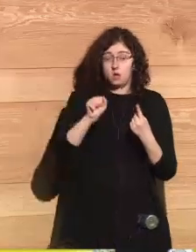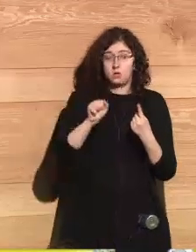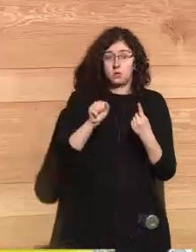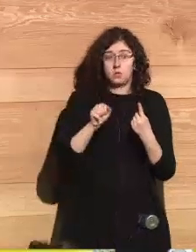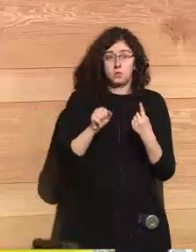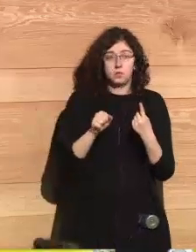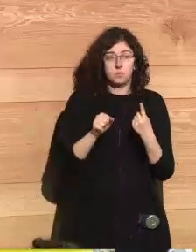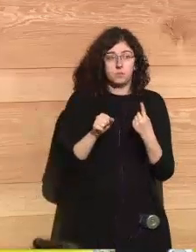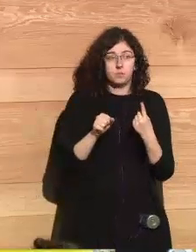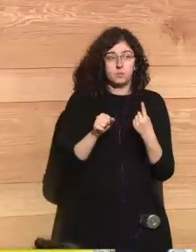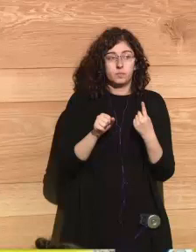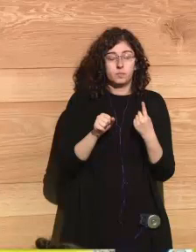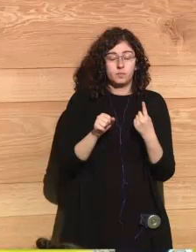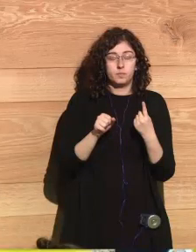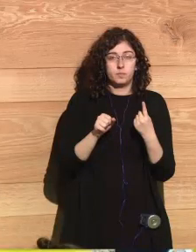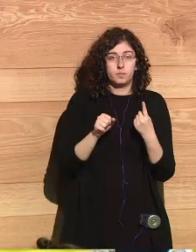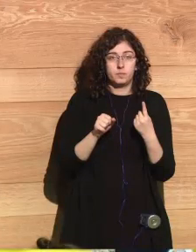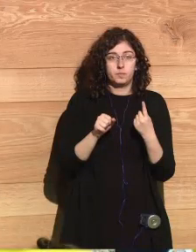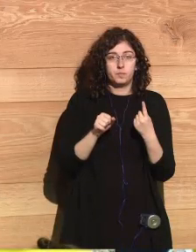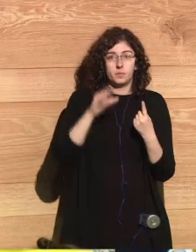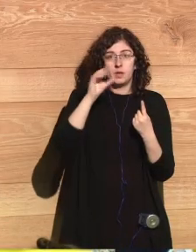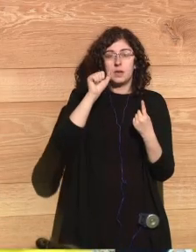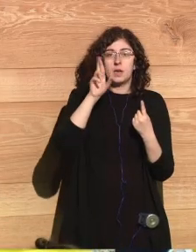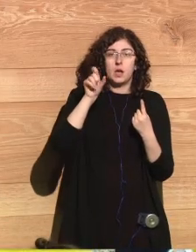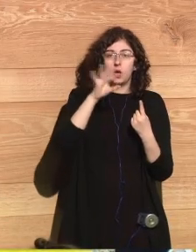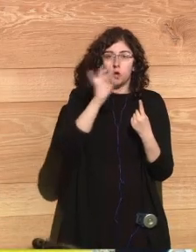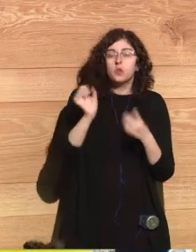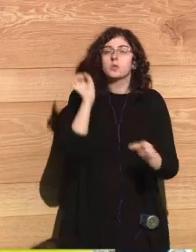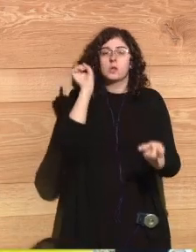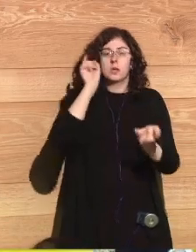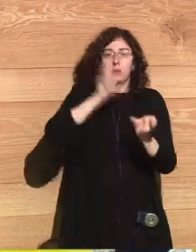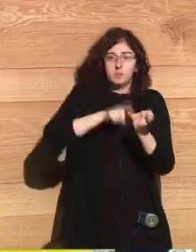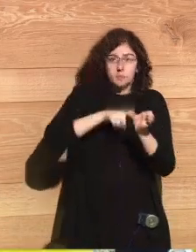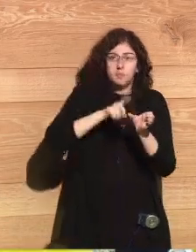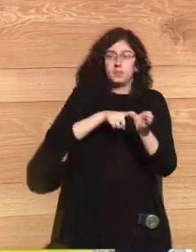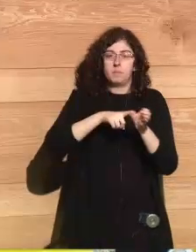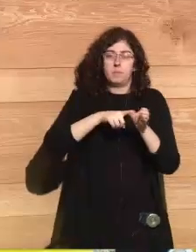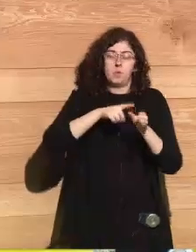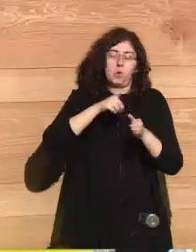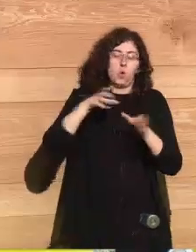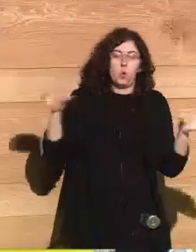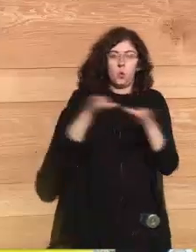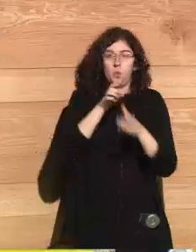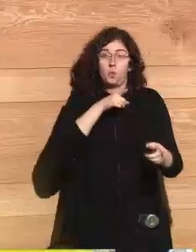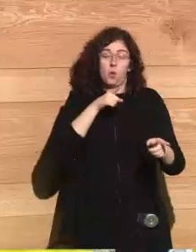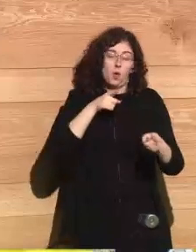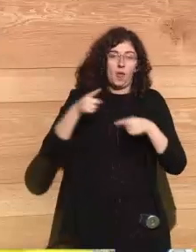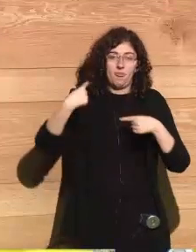he is well Carlos is the member of the